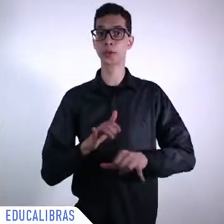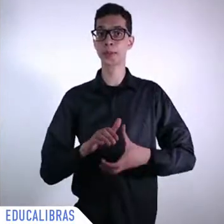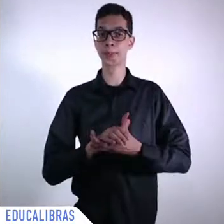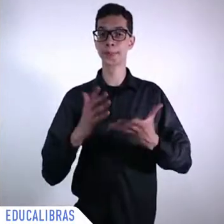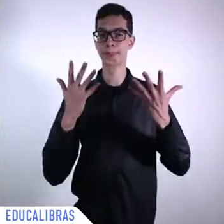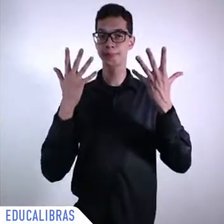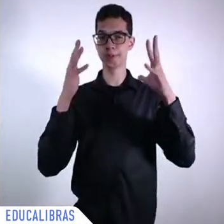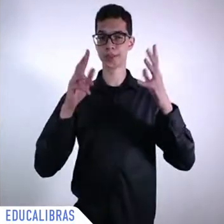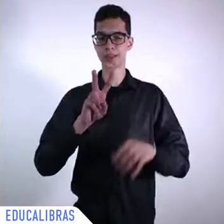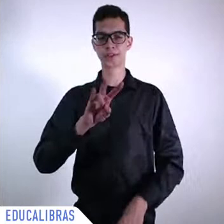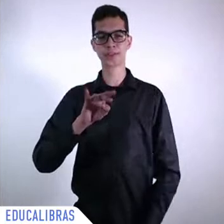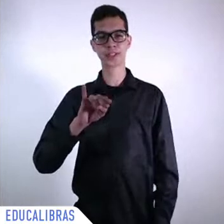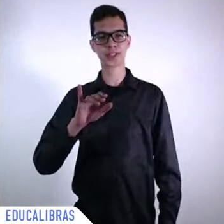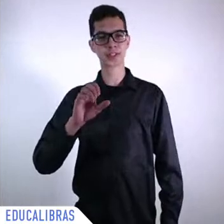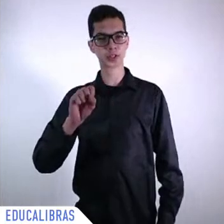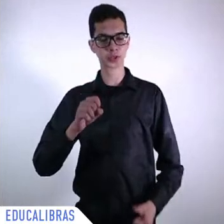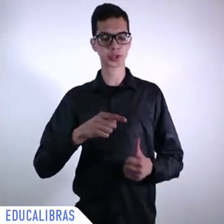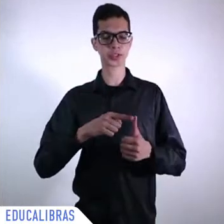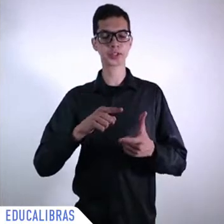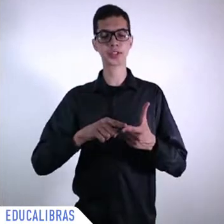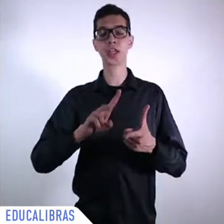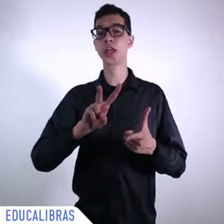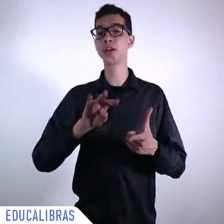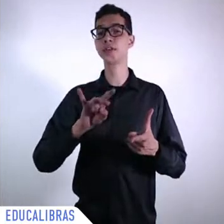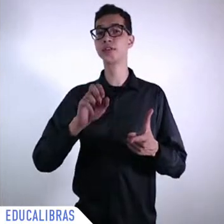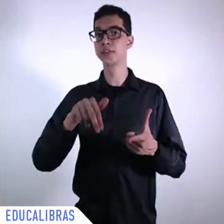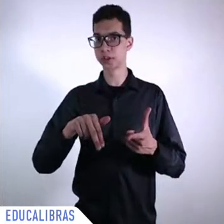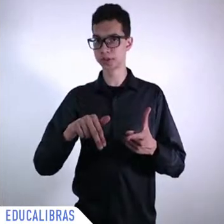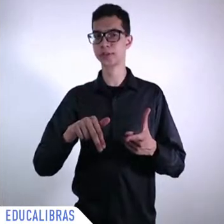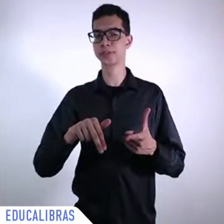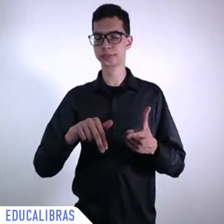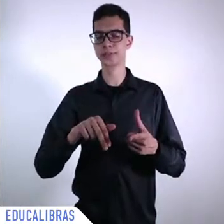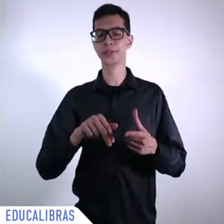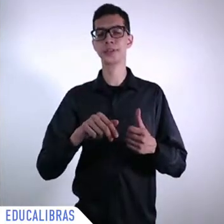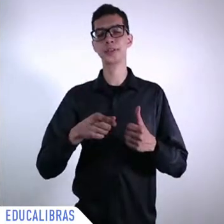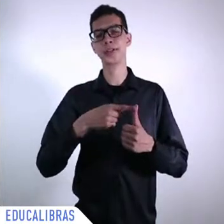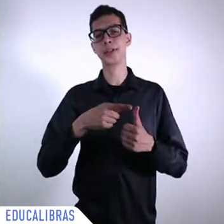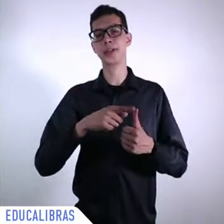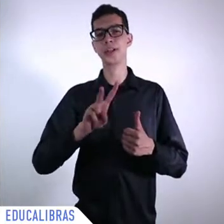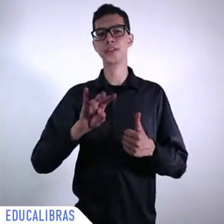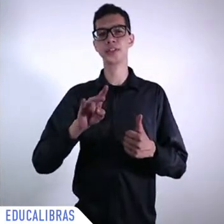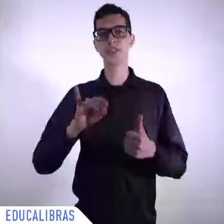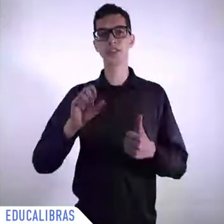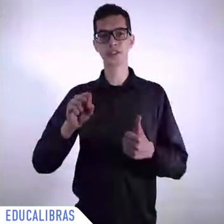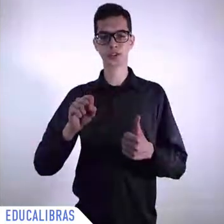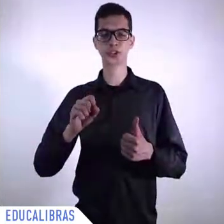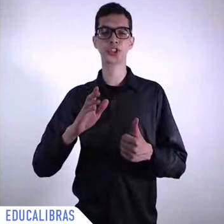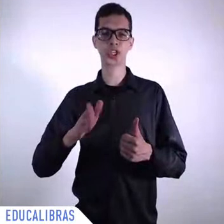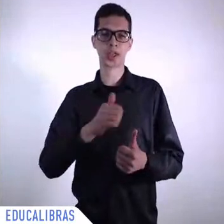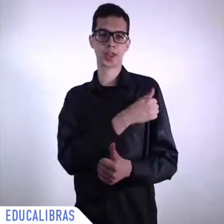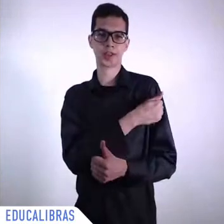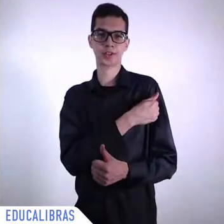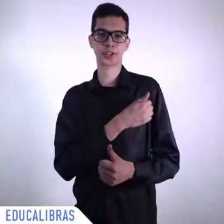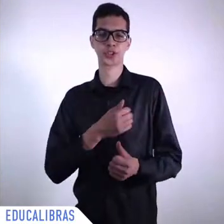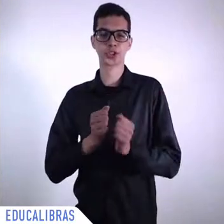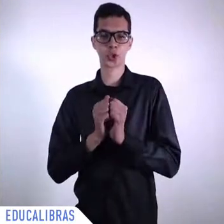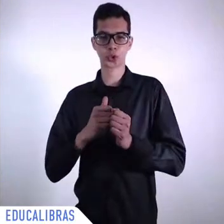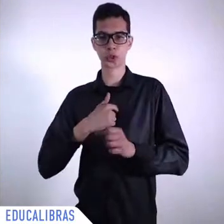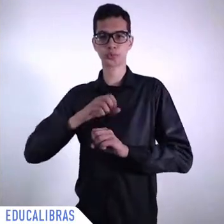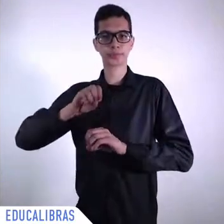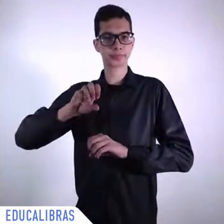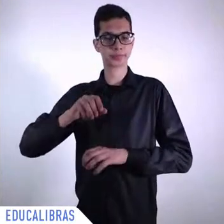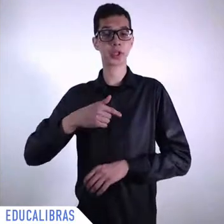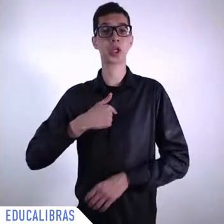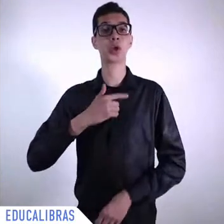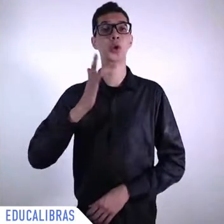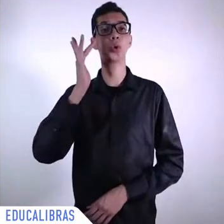Science Pro. I think this conference is very relevant also because today is the United Nations Day, and